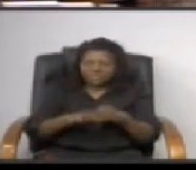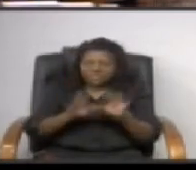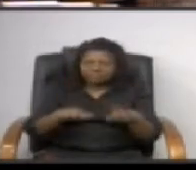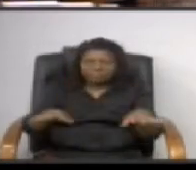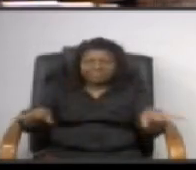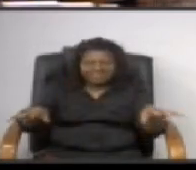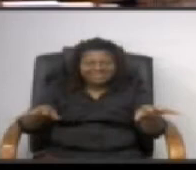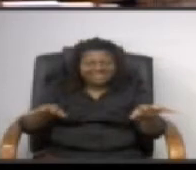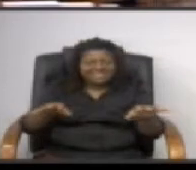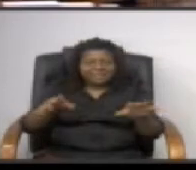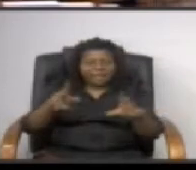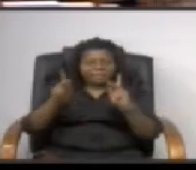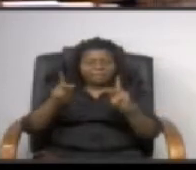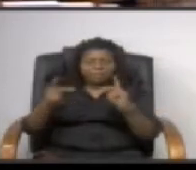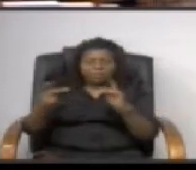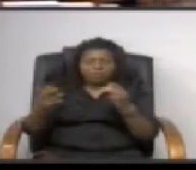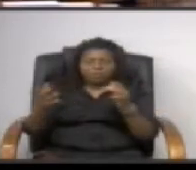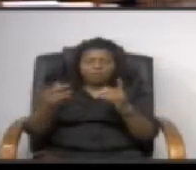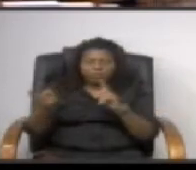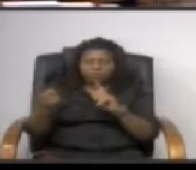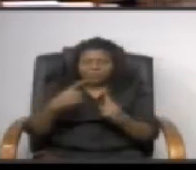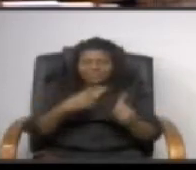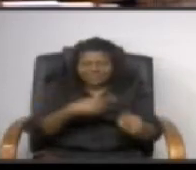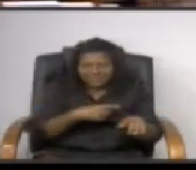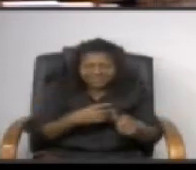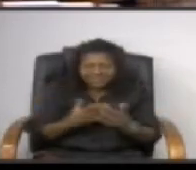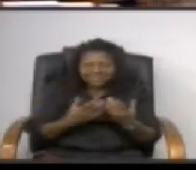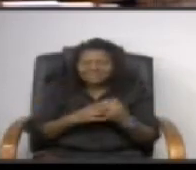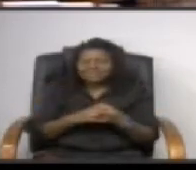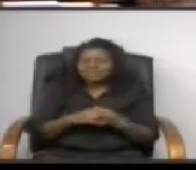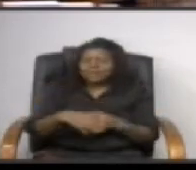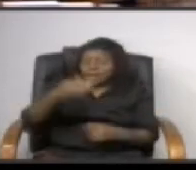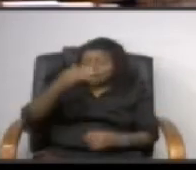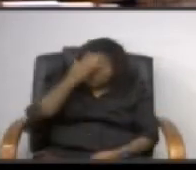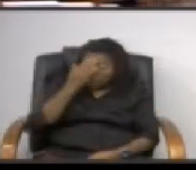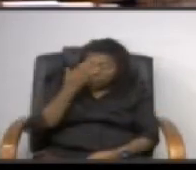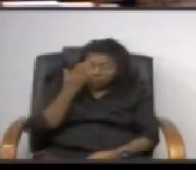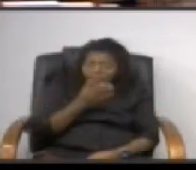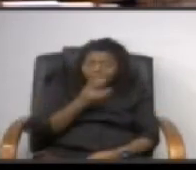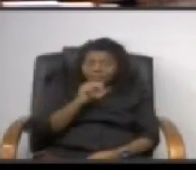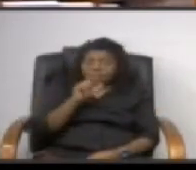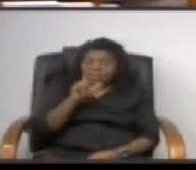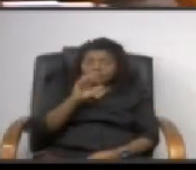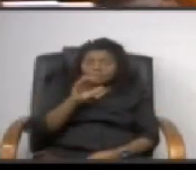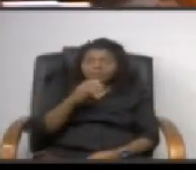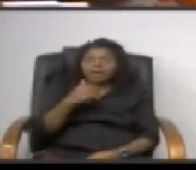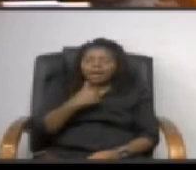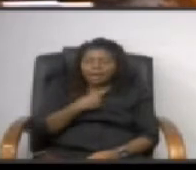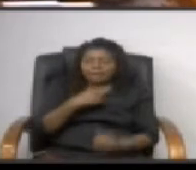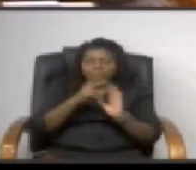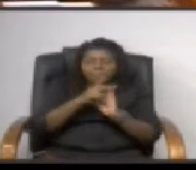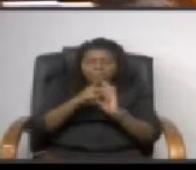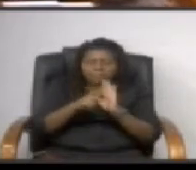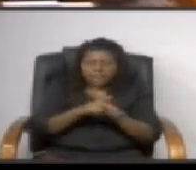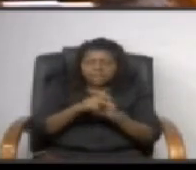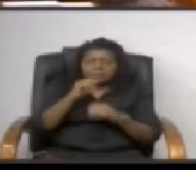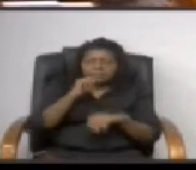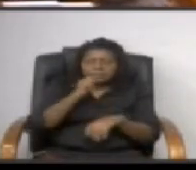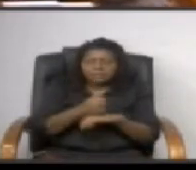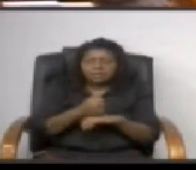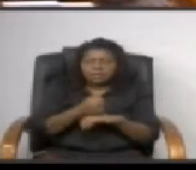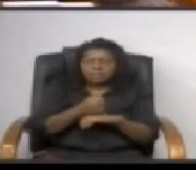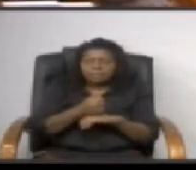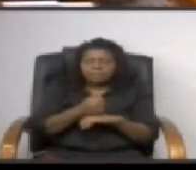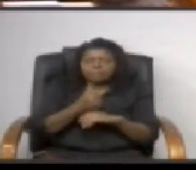some response on that um i know that the national league of cities does have policy uh national